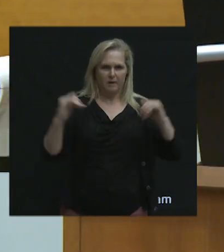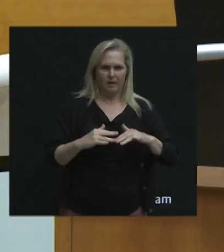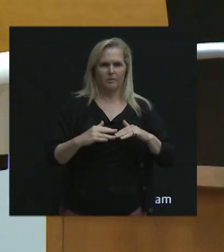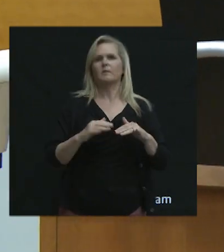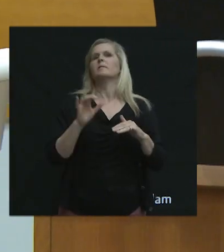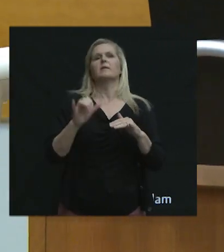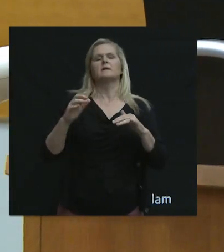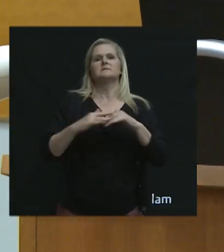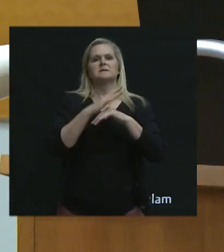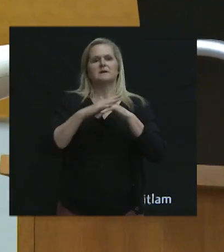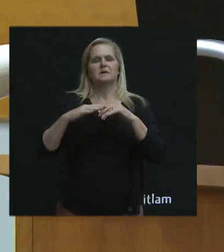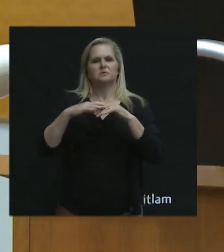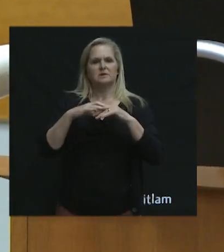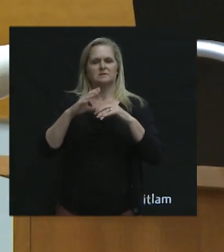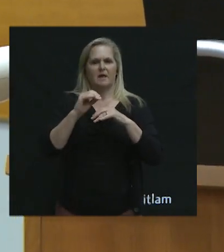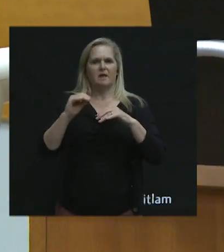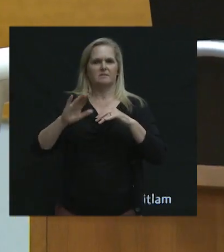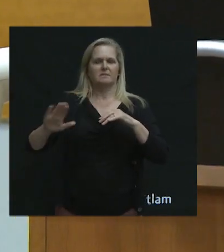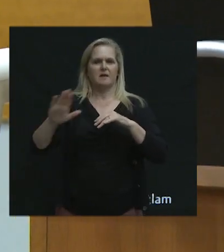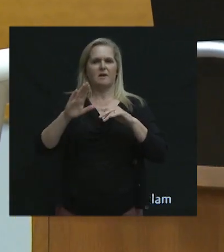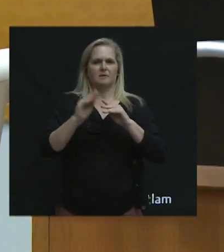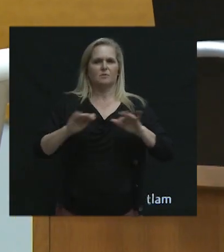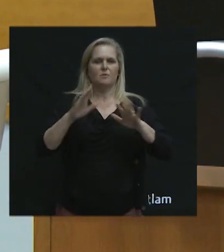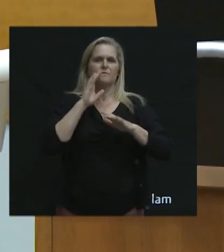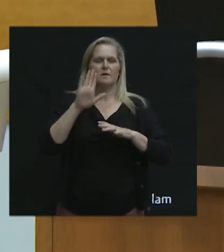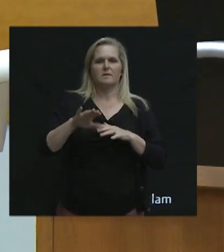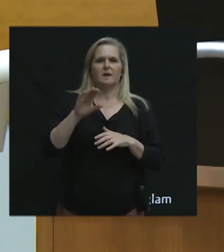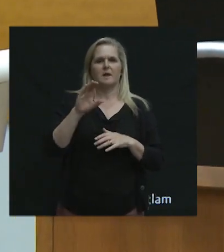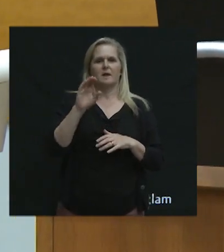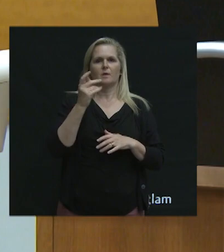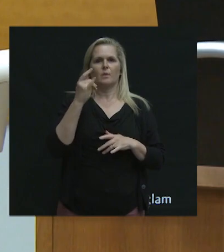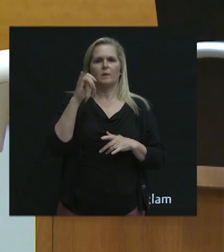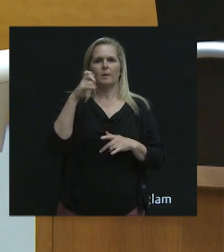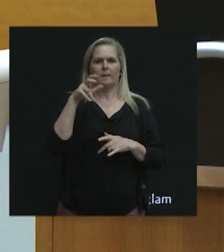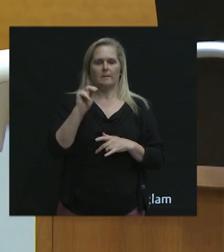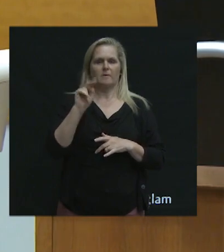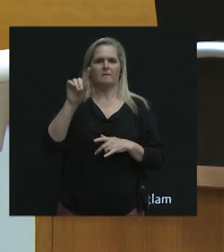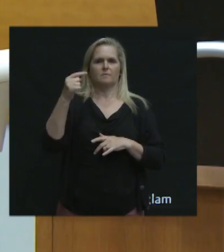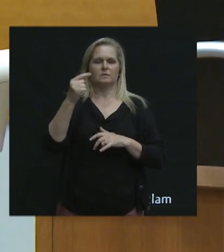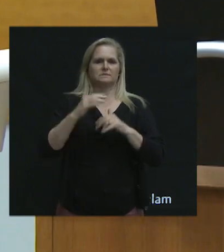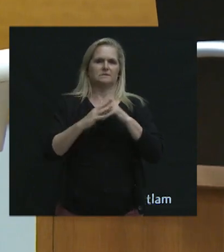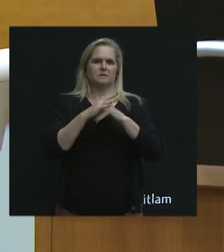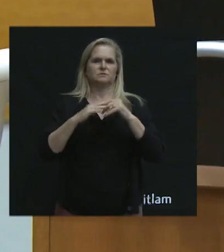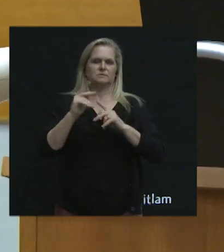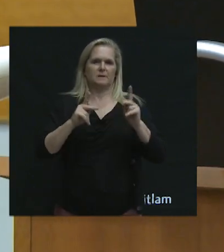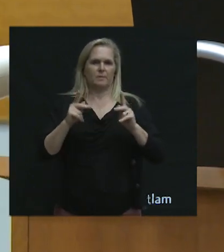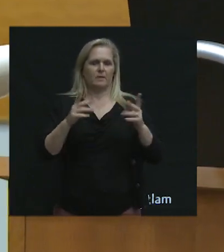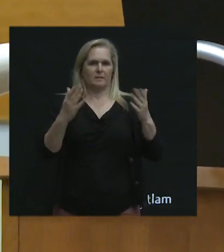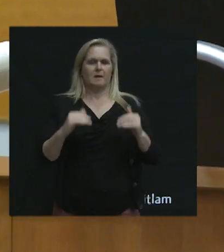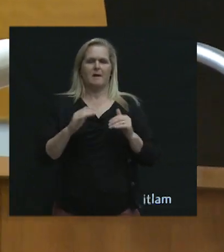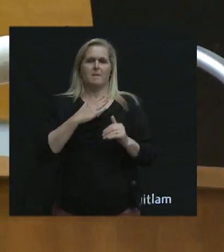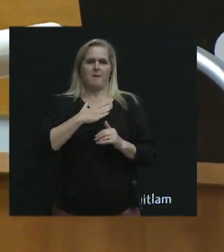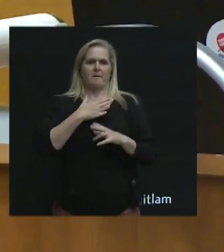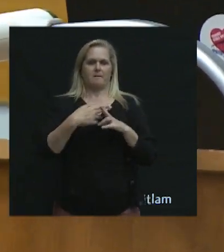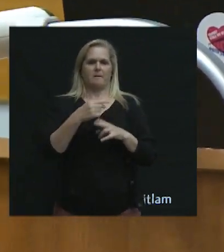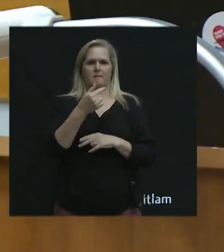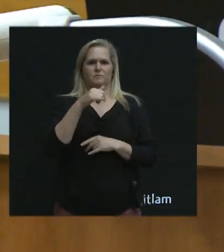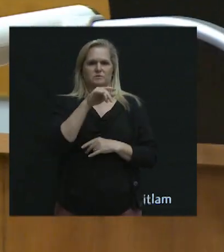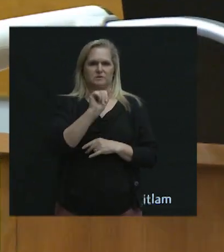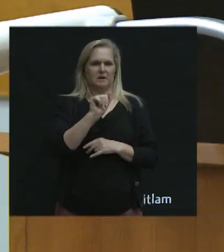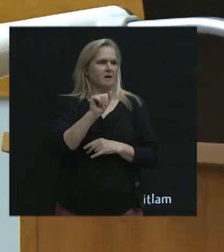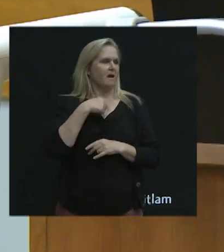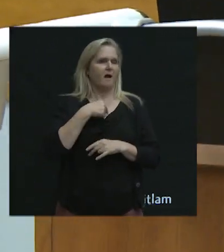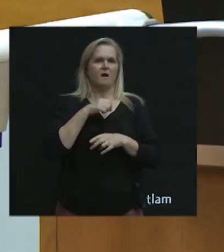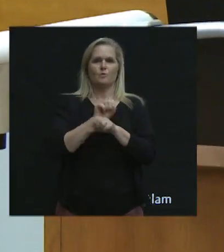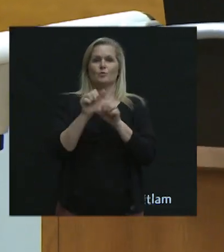and unceded territory of the Quiquitlam First Nation people. As Dale mentioned, my name is Gina Hortolano, and